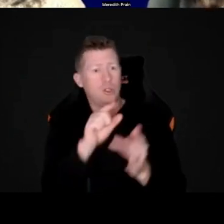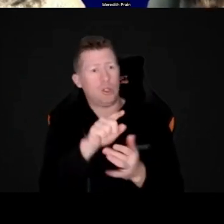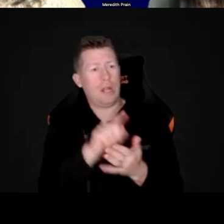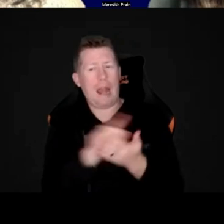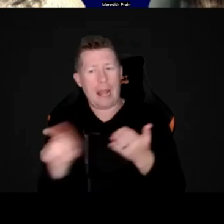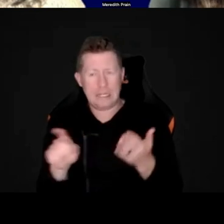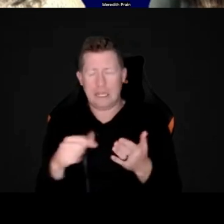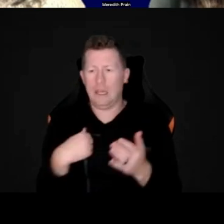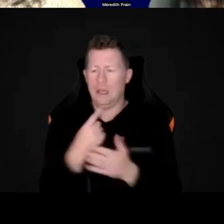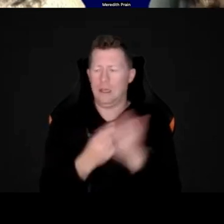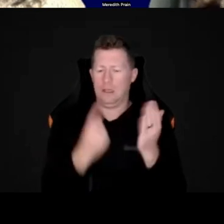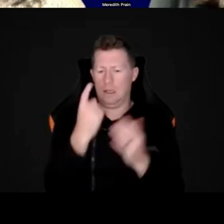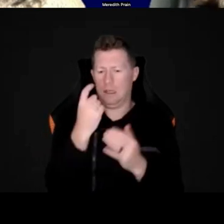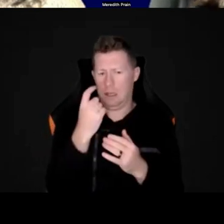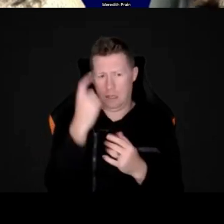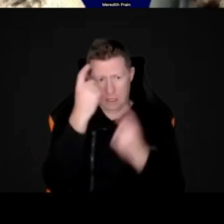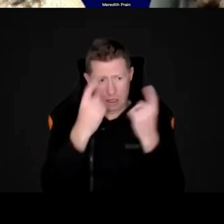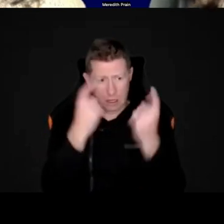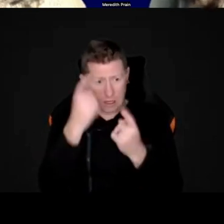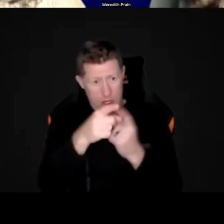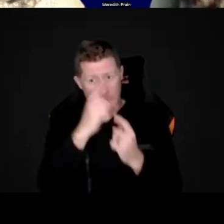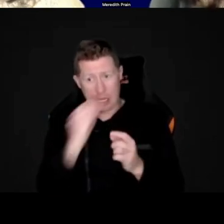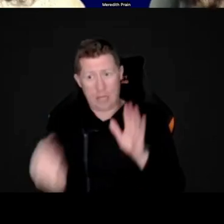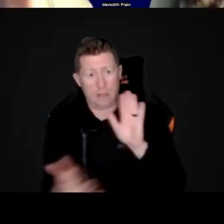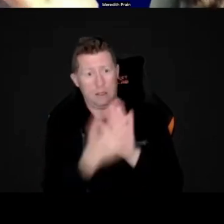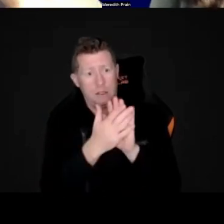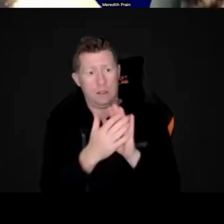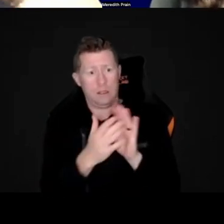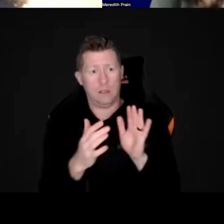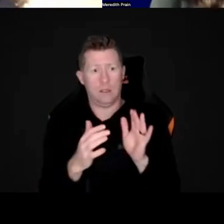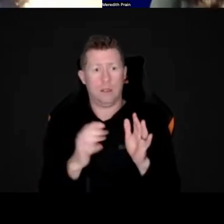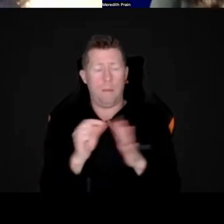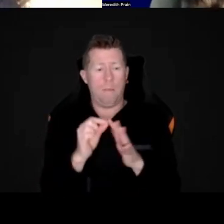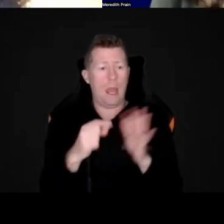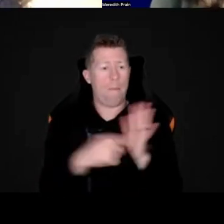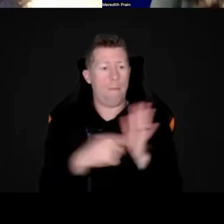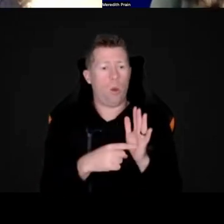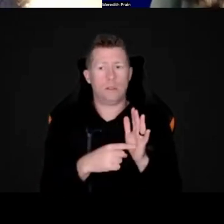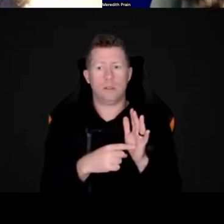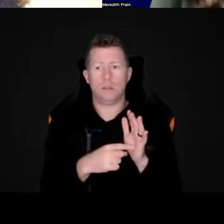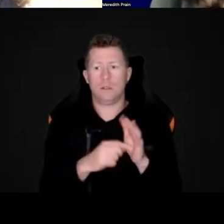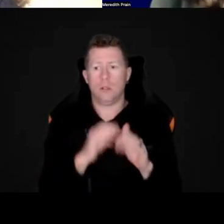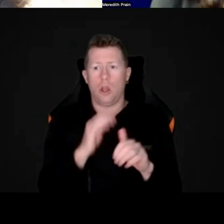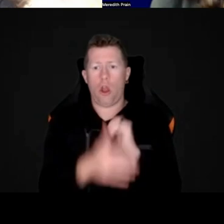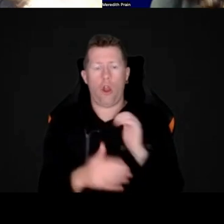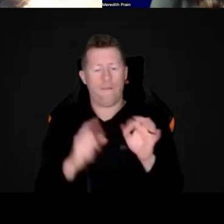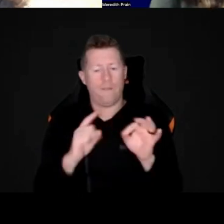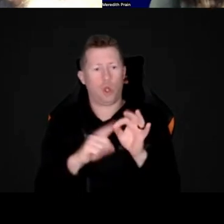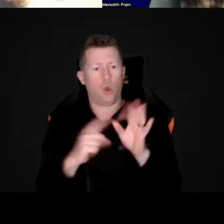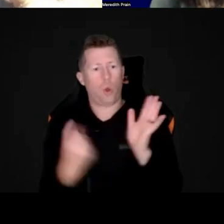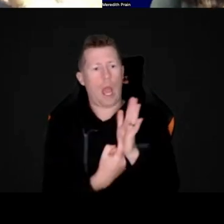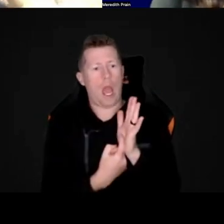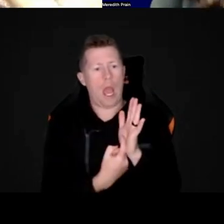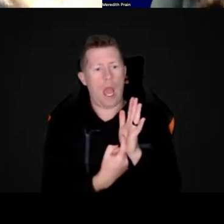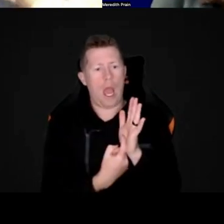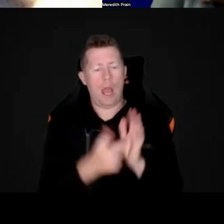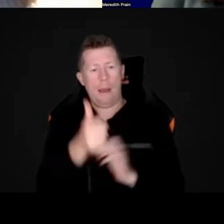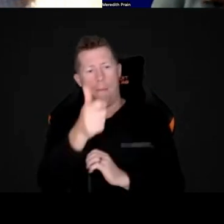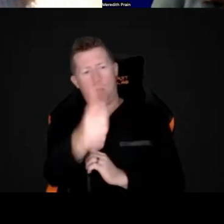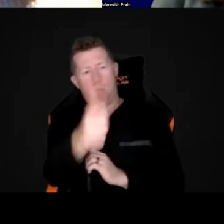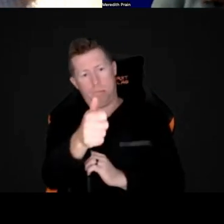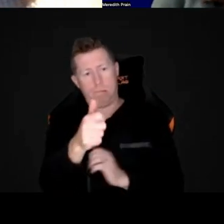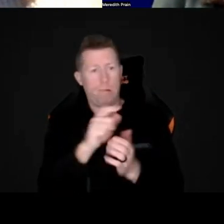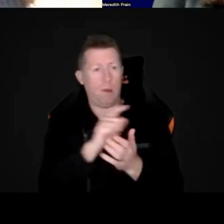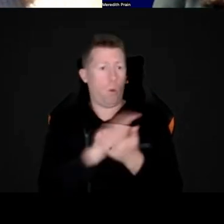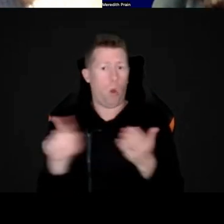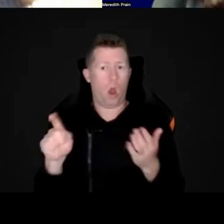I was wondering, Natalia, if you can put up the, um, PowerPoint with the QR code while we've still got